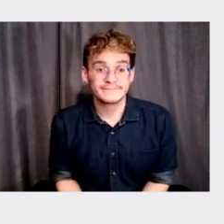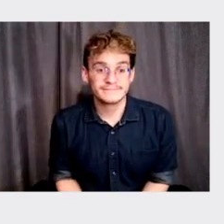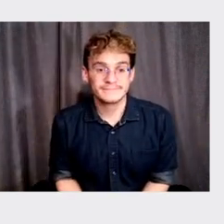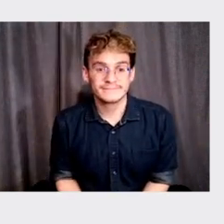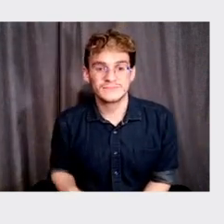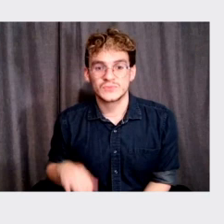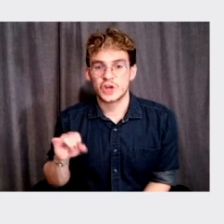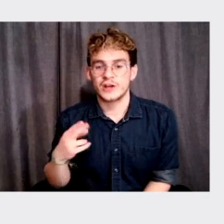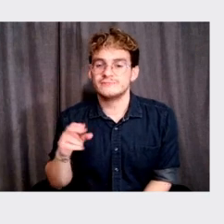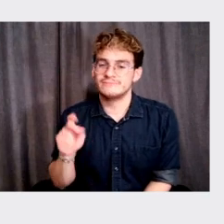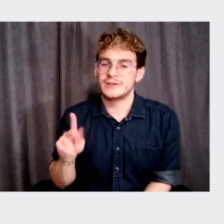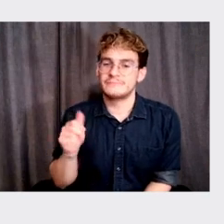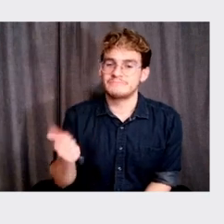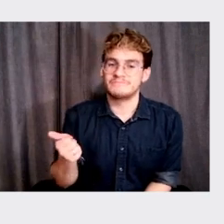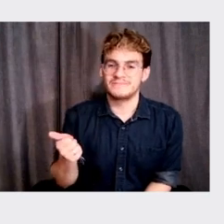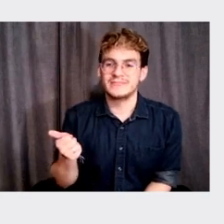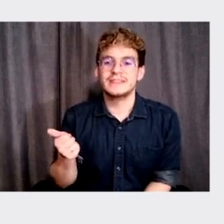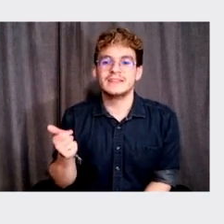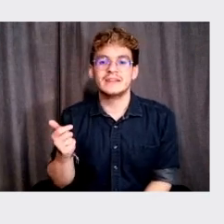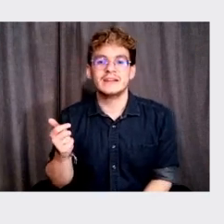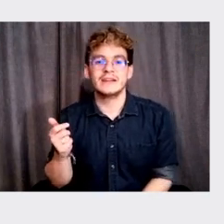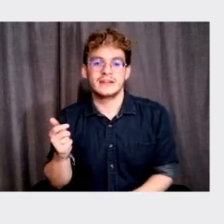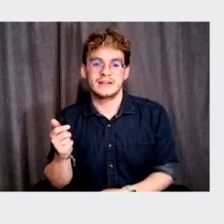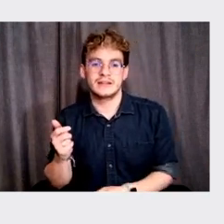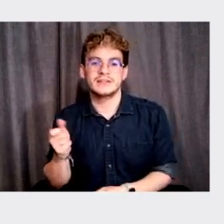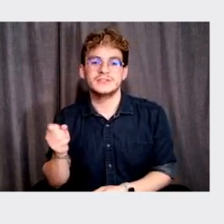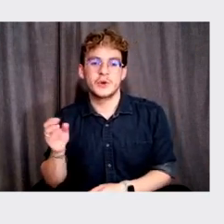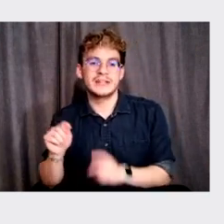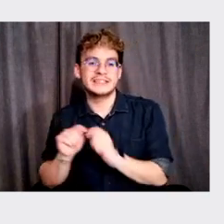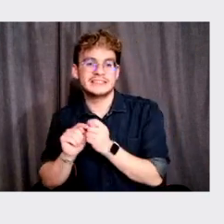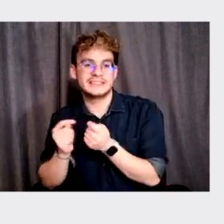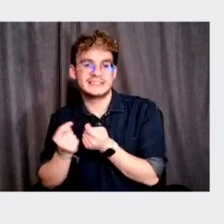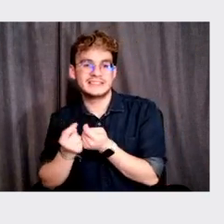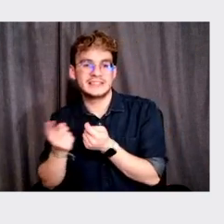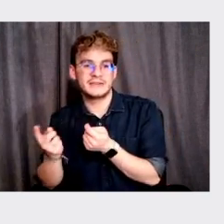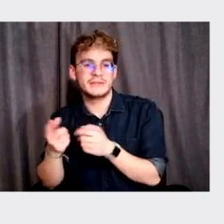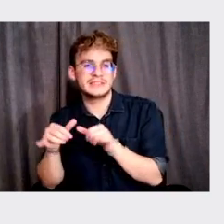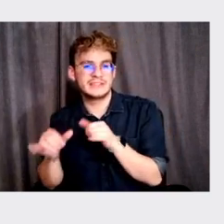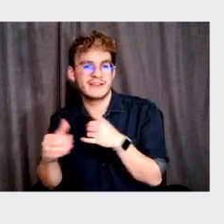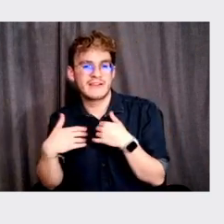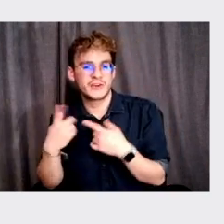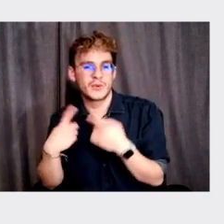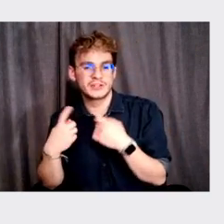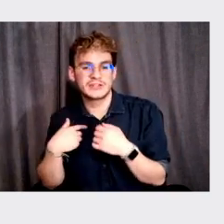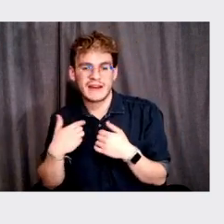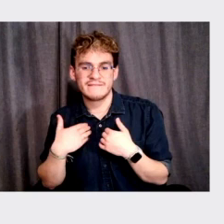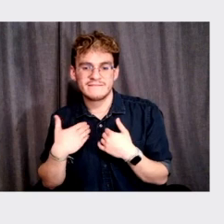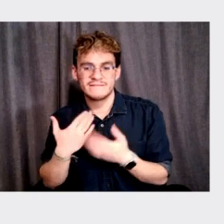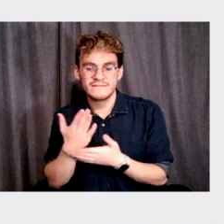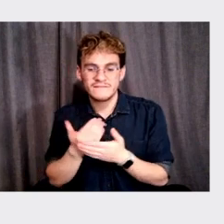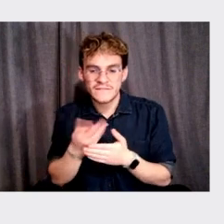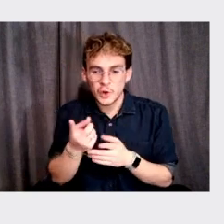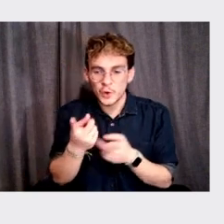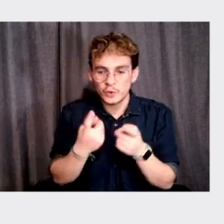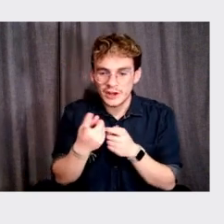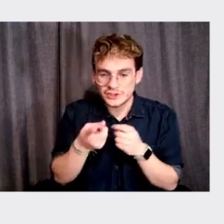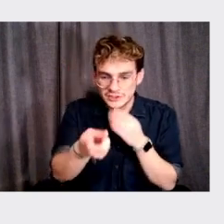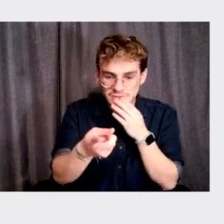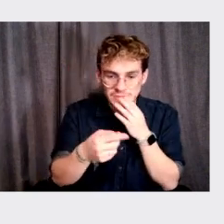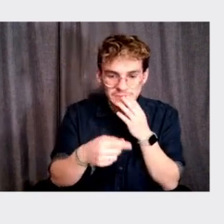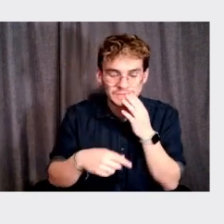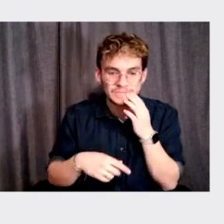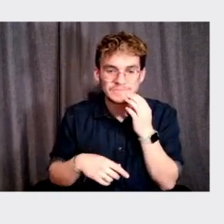great. So, team is getting the, the, uh, questions queued up here and I have a few that are starting to coast in. Um,